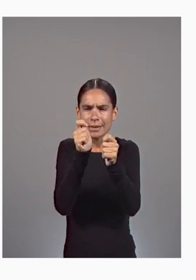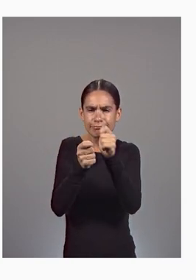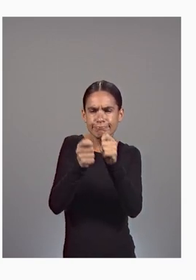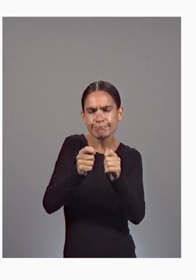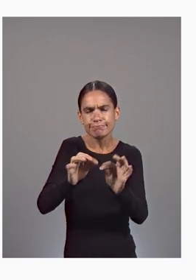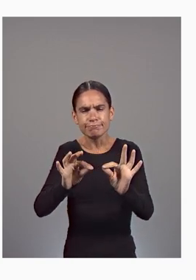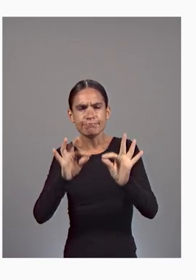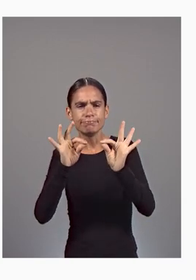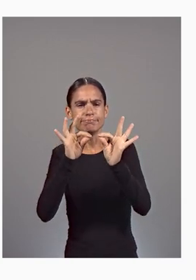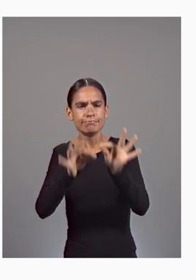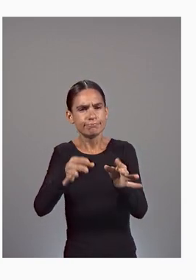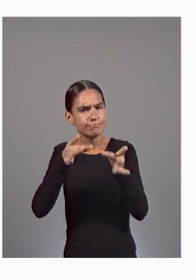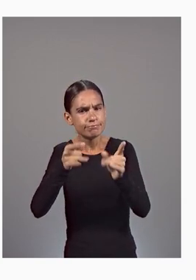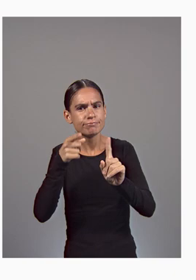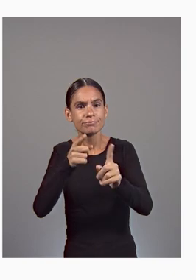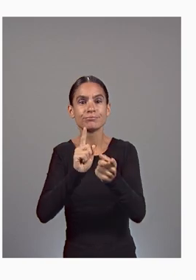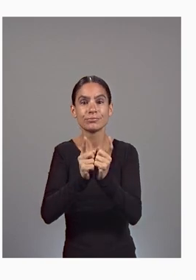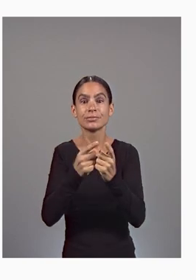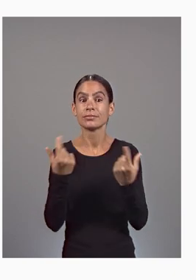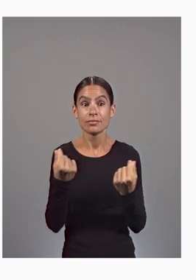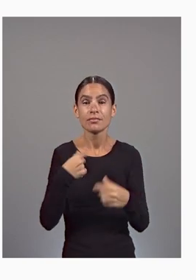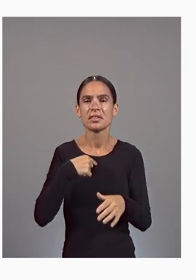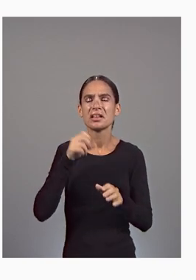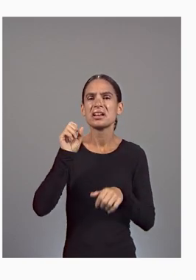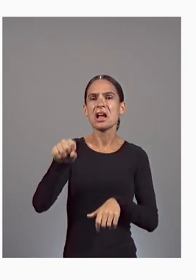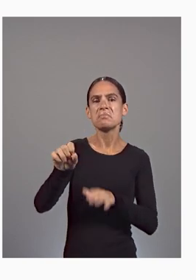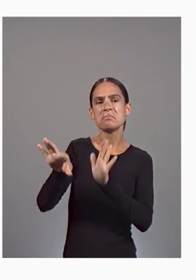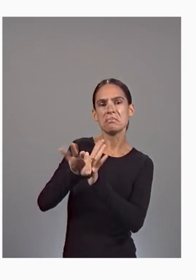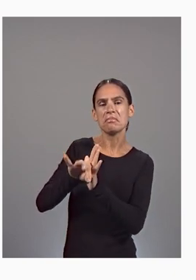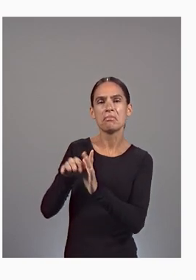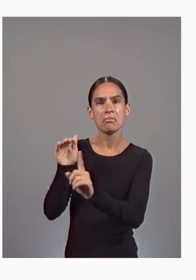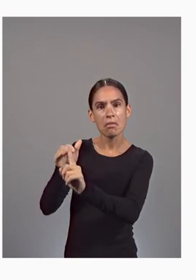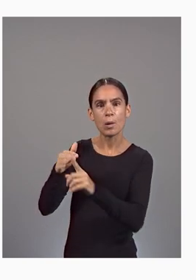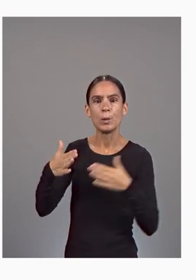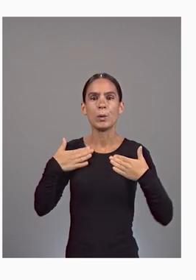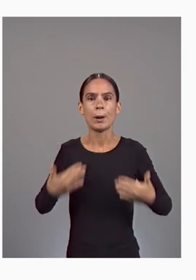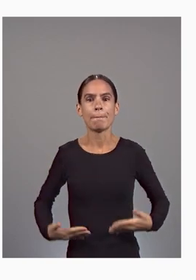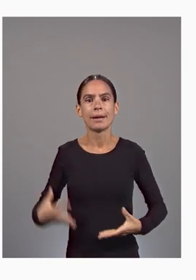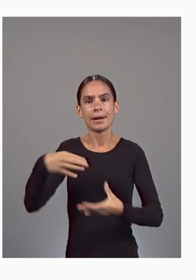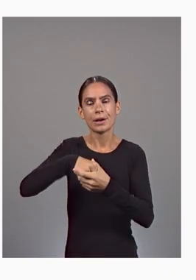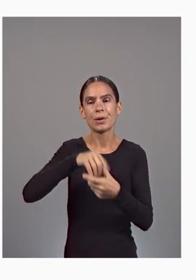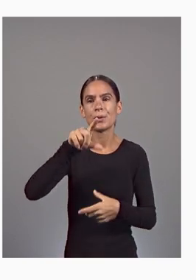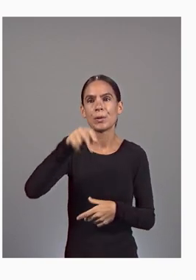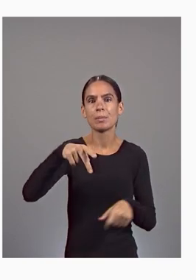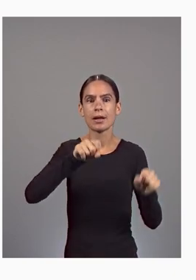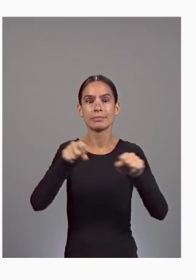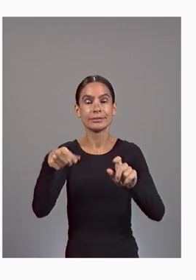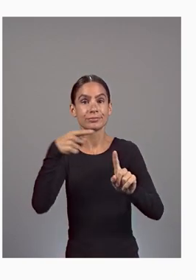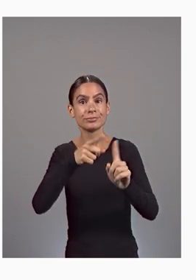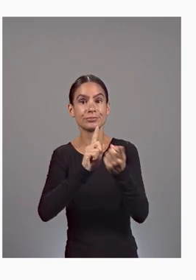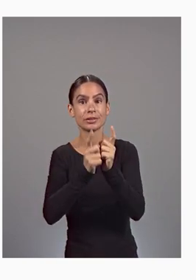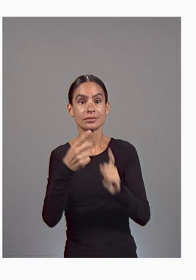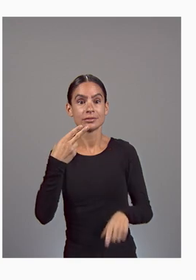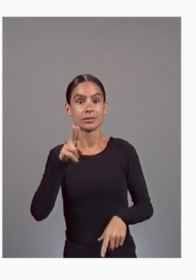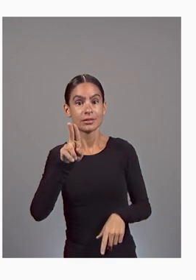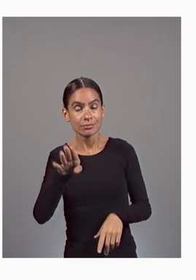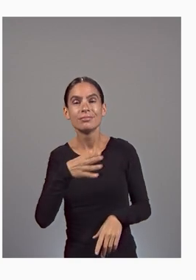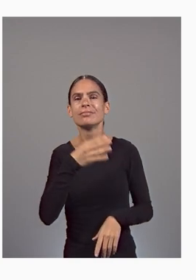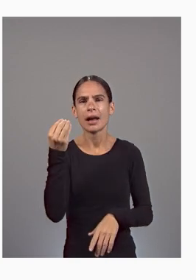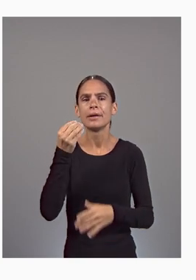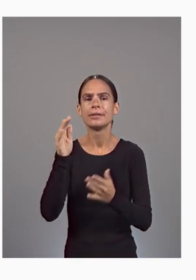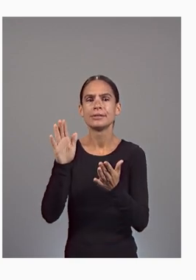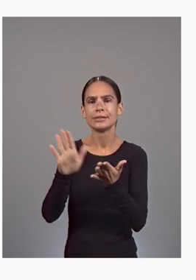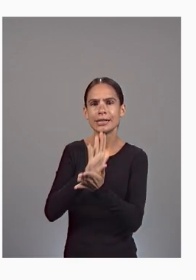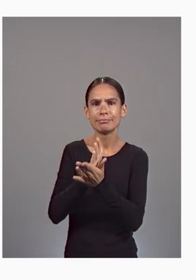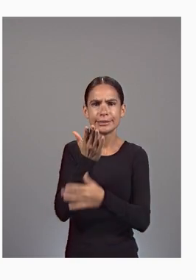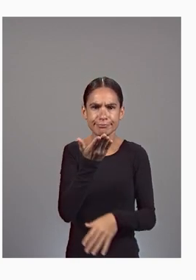have the option to use human-in-the-loop capability in Translation Hub and the route the document to allow localization expert for review.